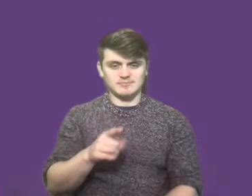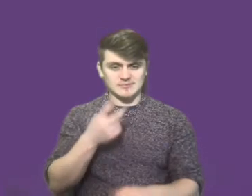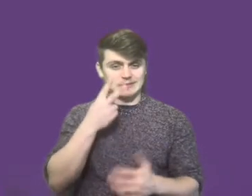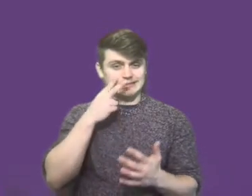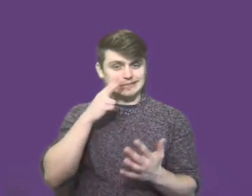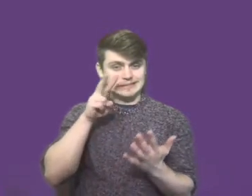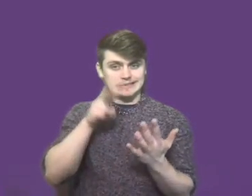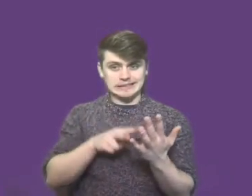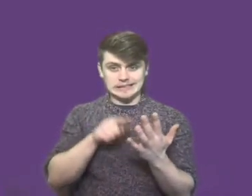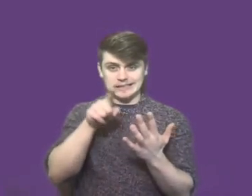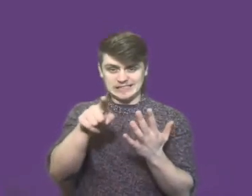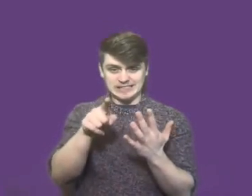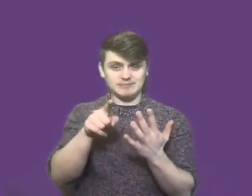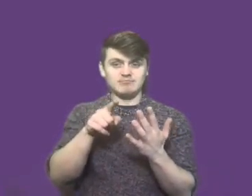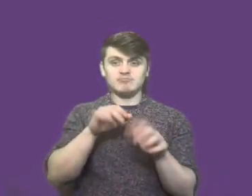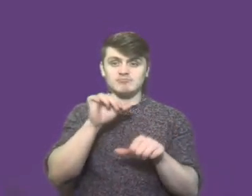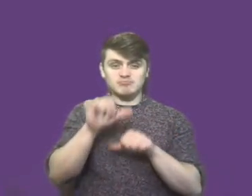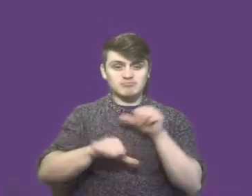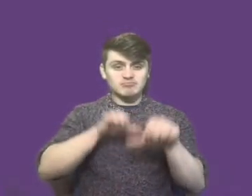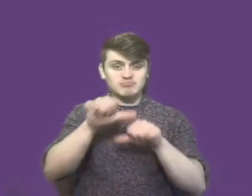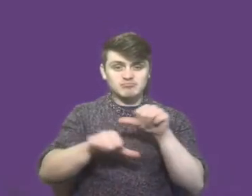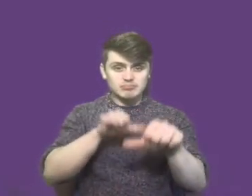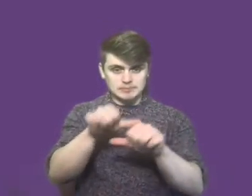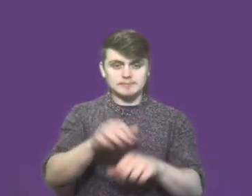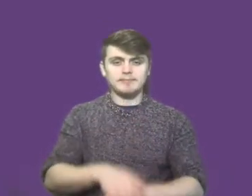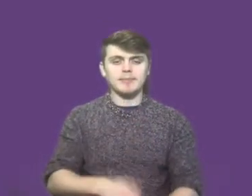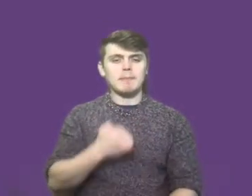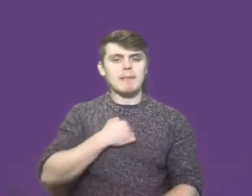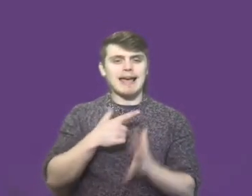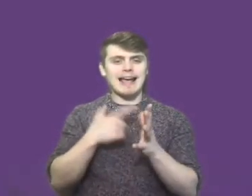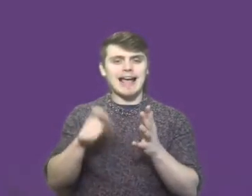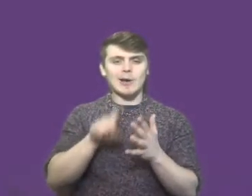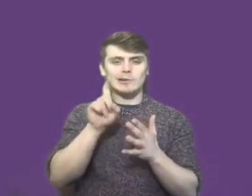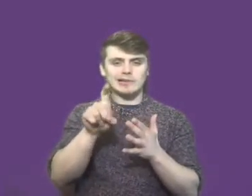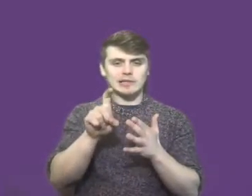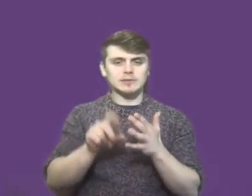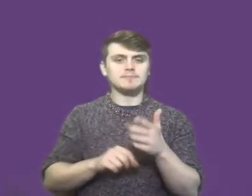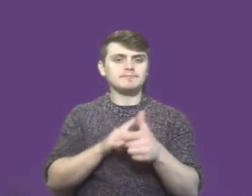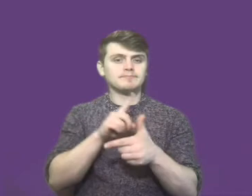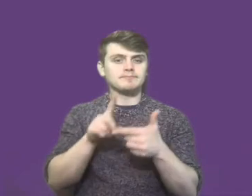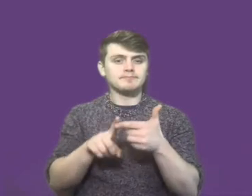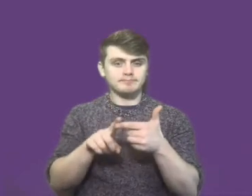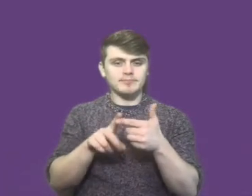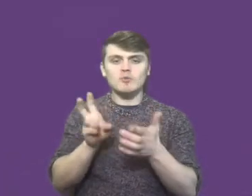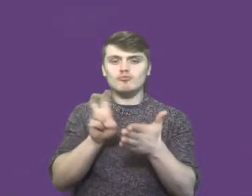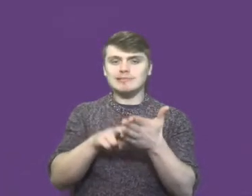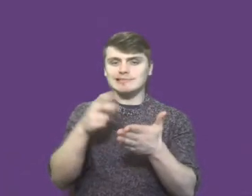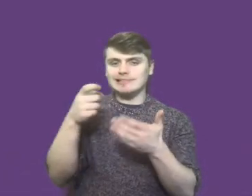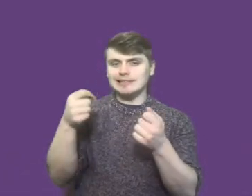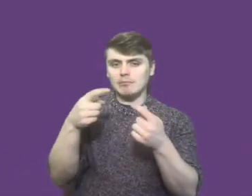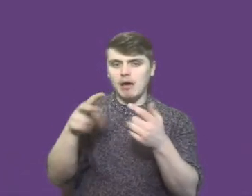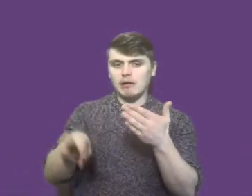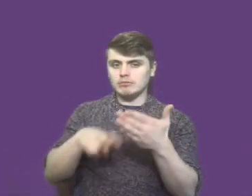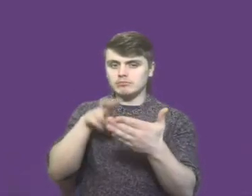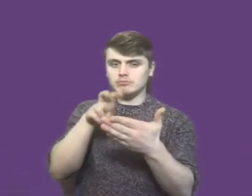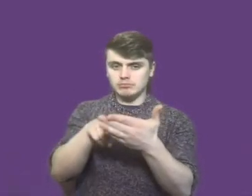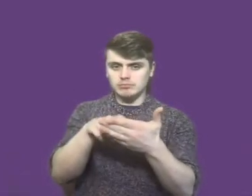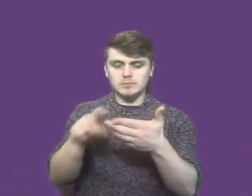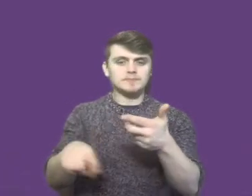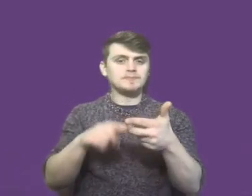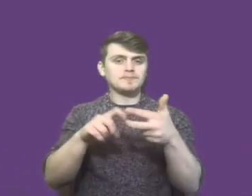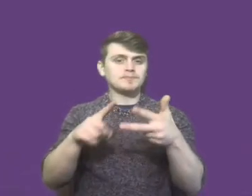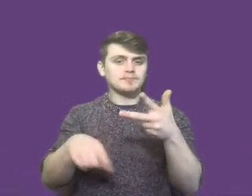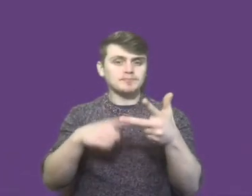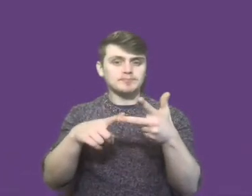Follow these simple steps to view your message. Select My Account Enter your registered email address